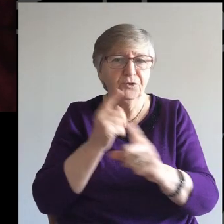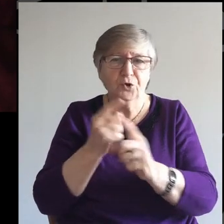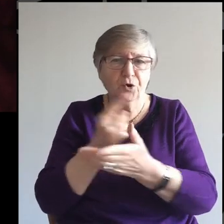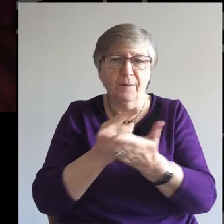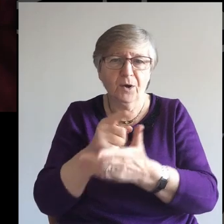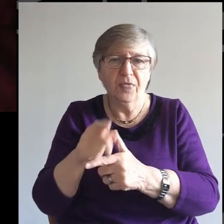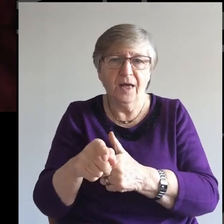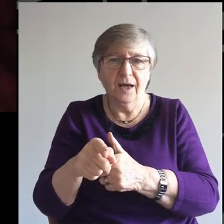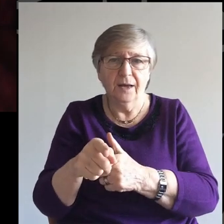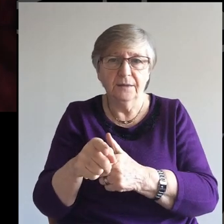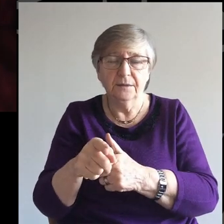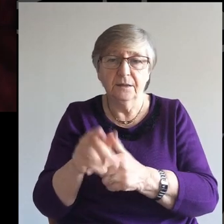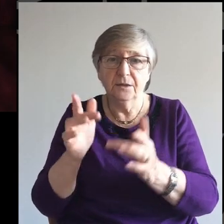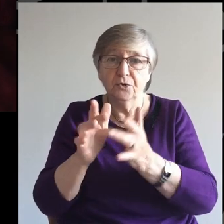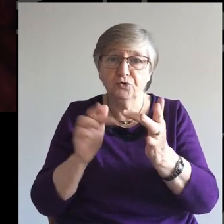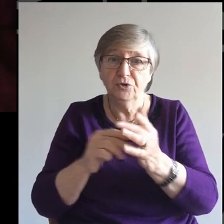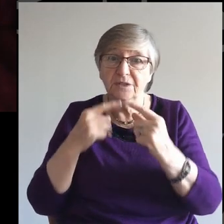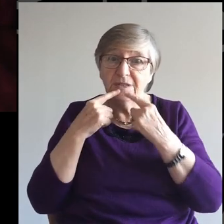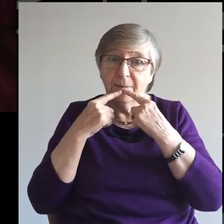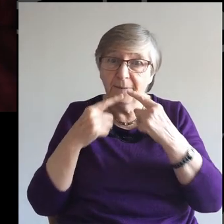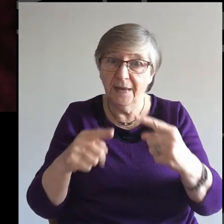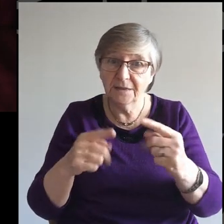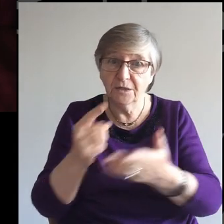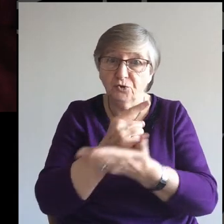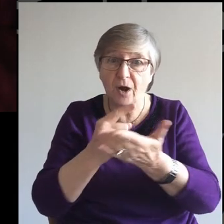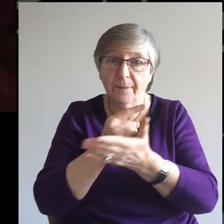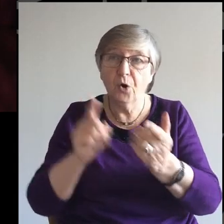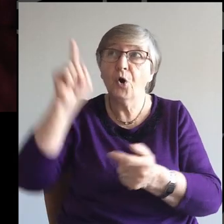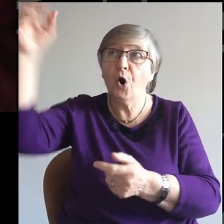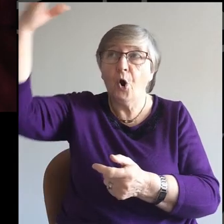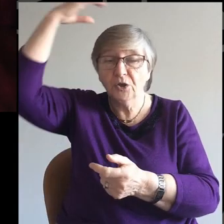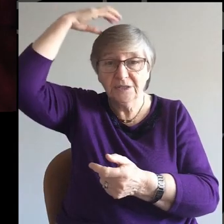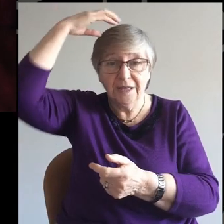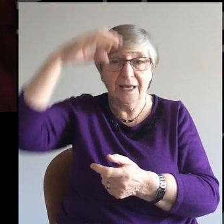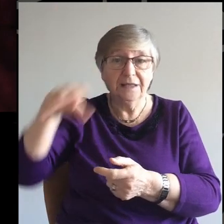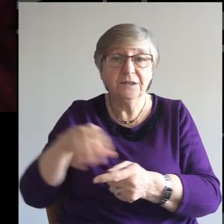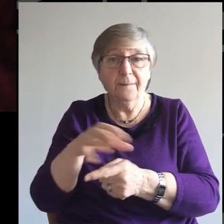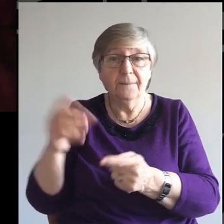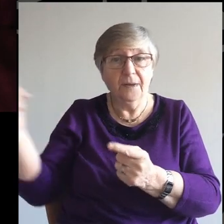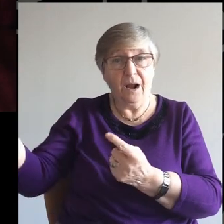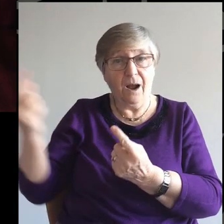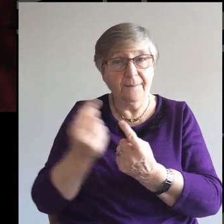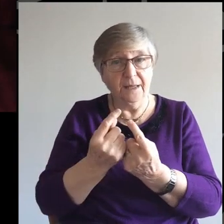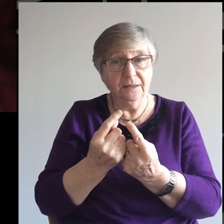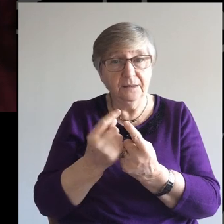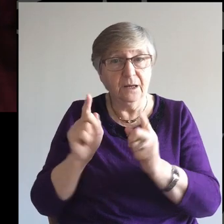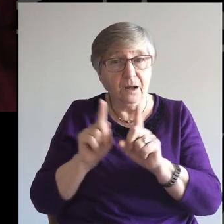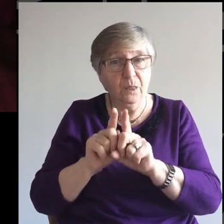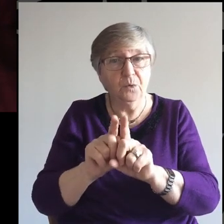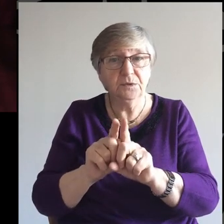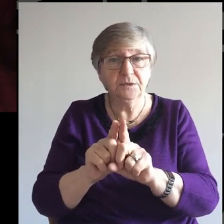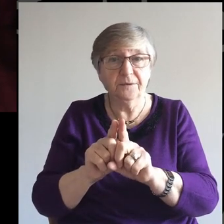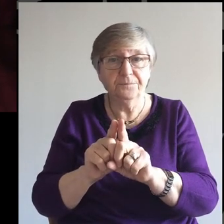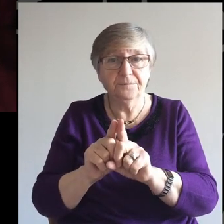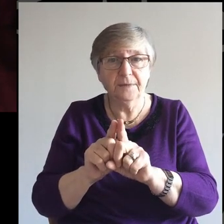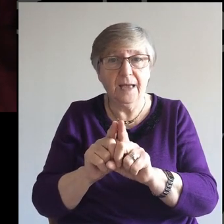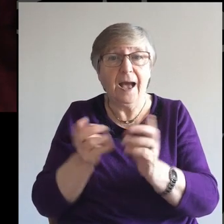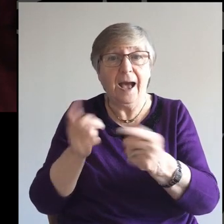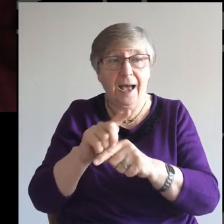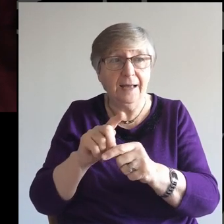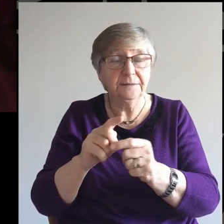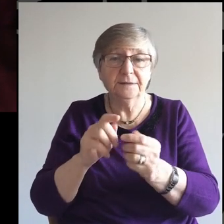His message was about the kingdom of God and the kingdom coming near, and also about there being a proper